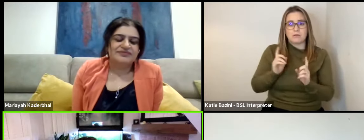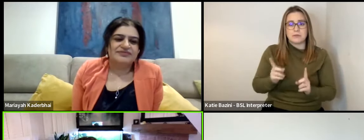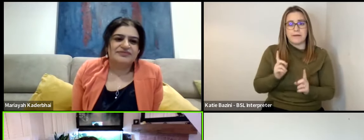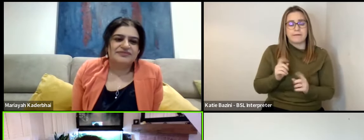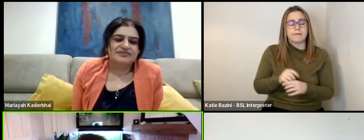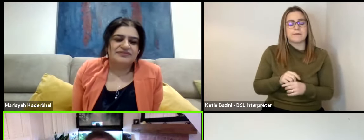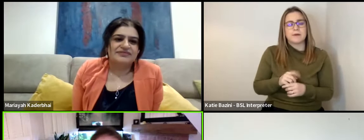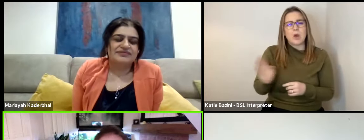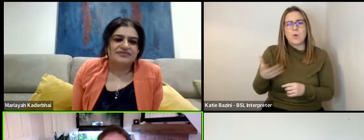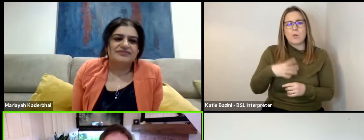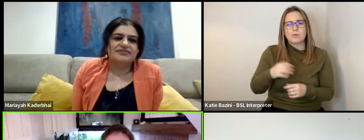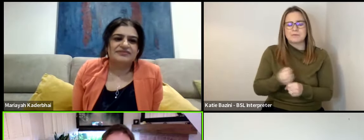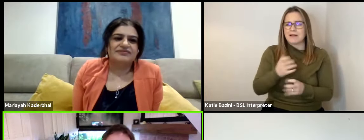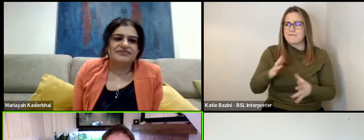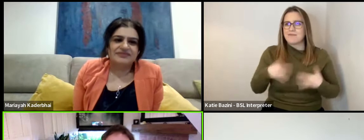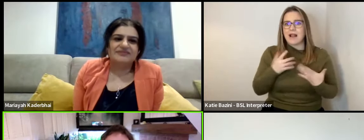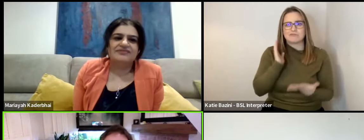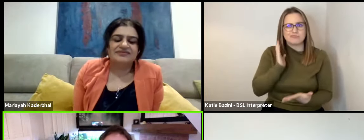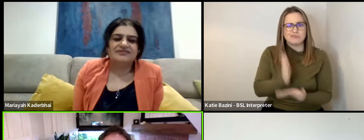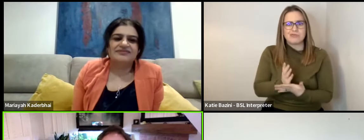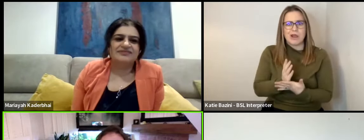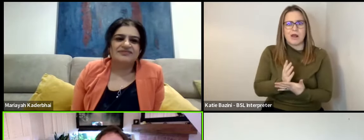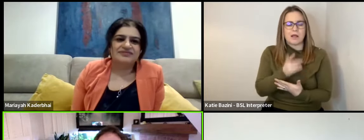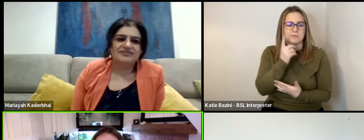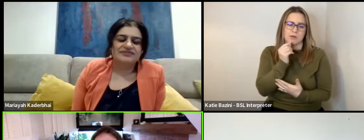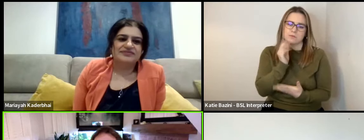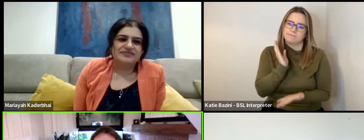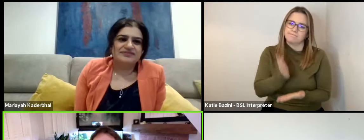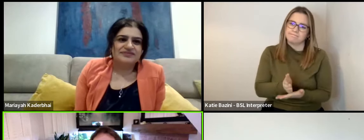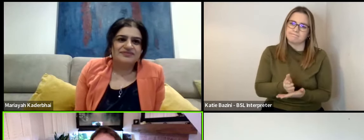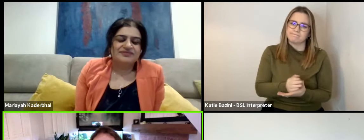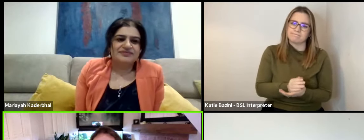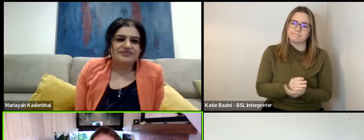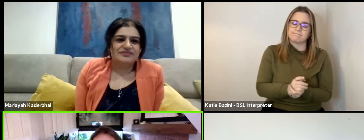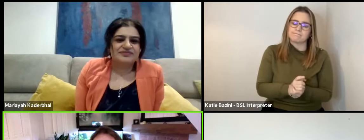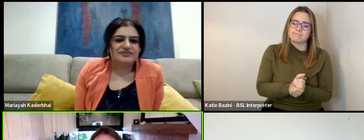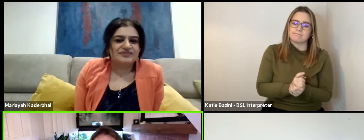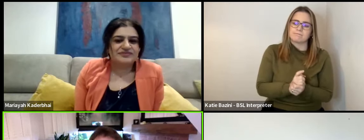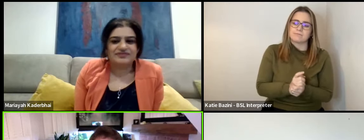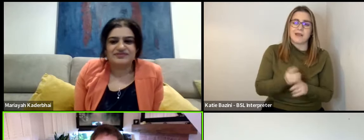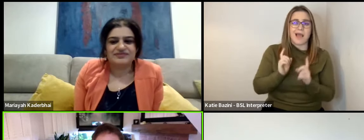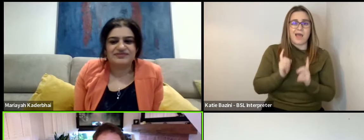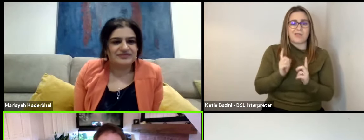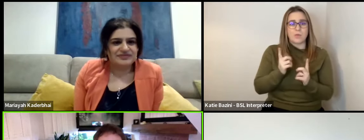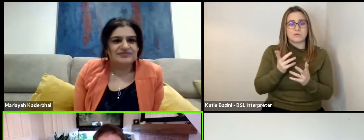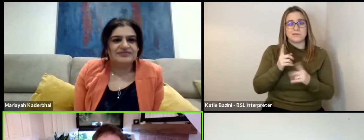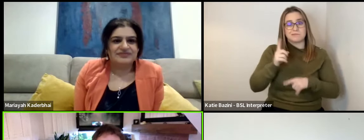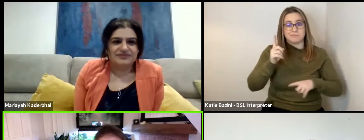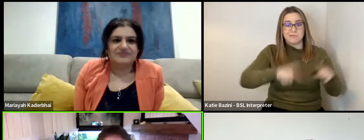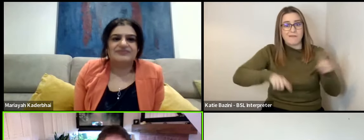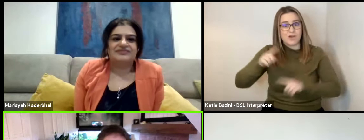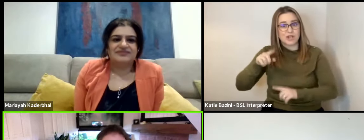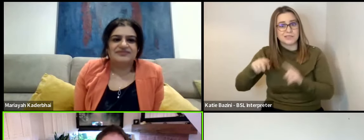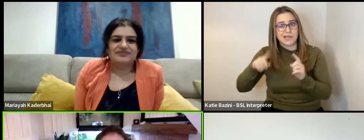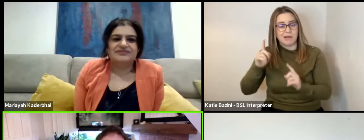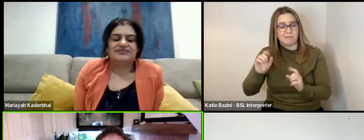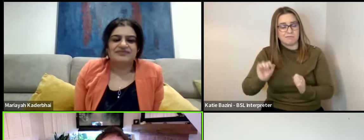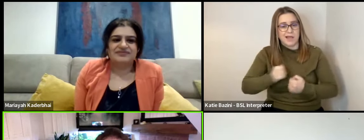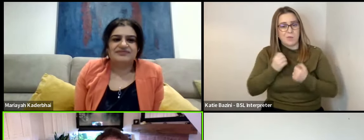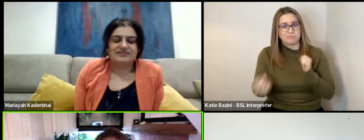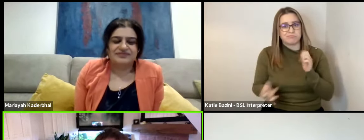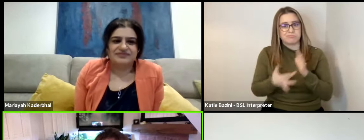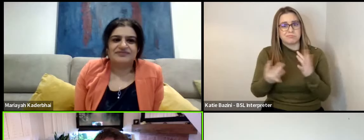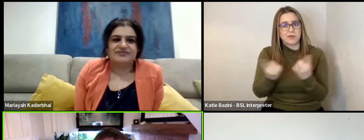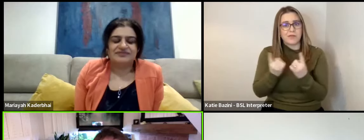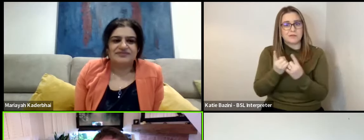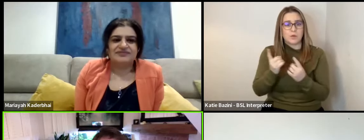to make it as real and as authentic as possible. And that was, you know, that was diversity was our key component to that